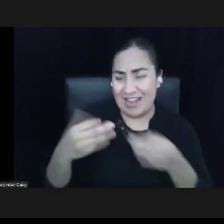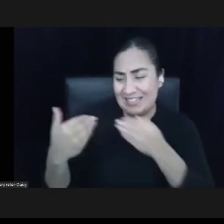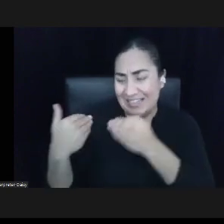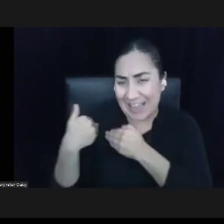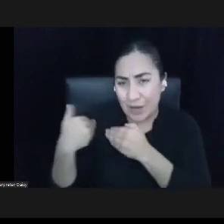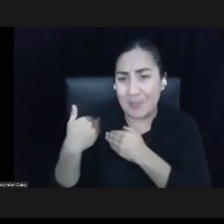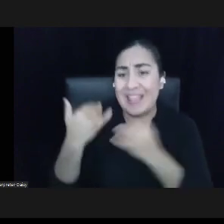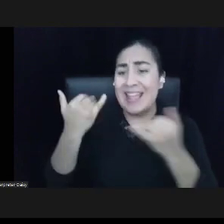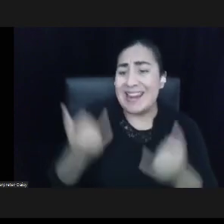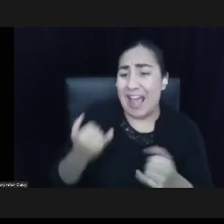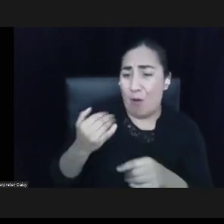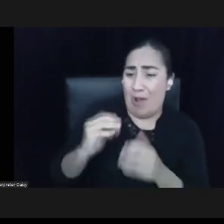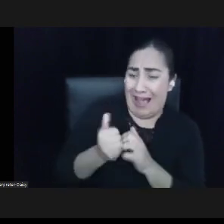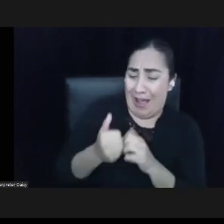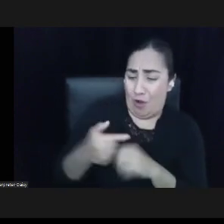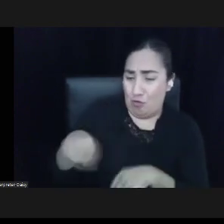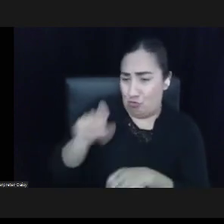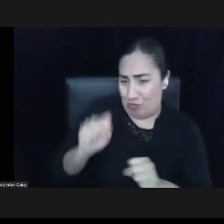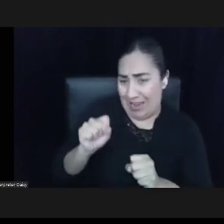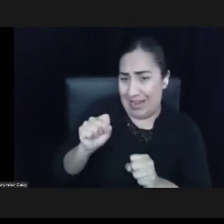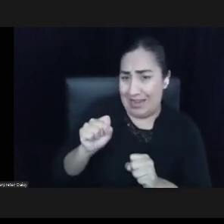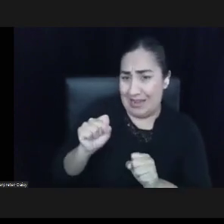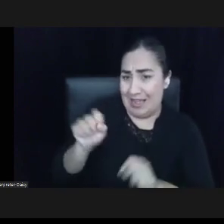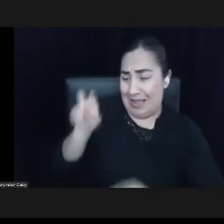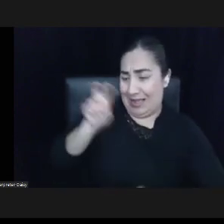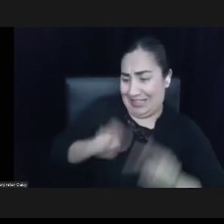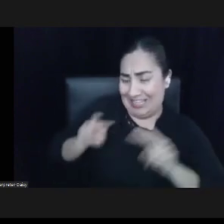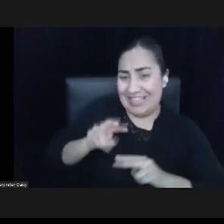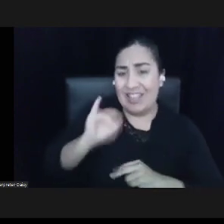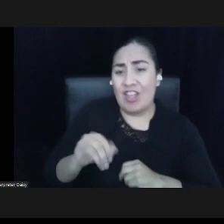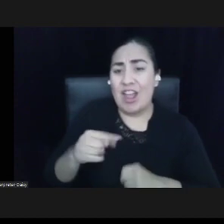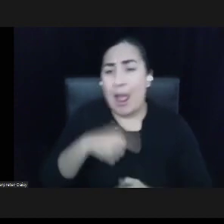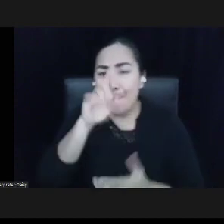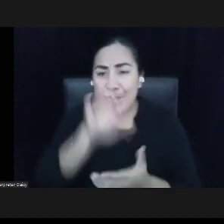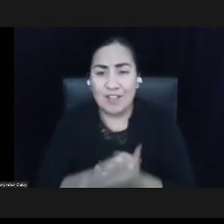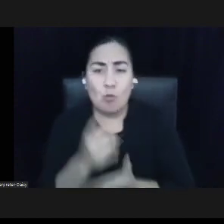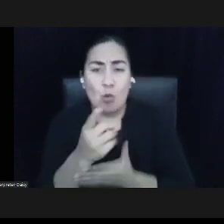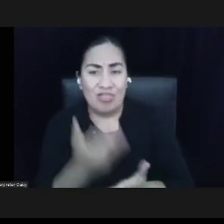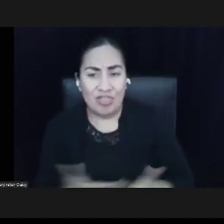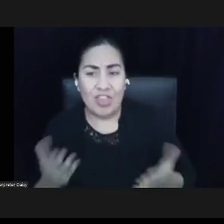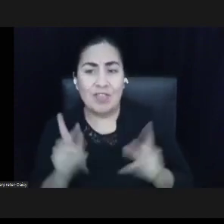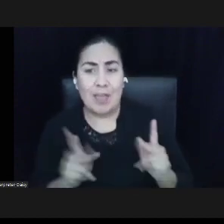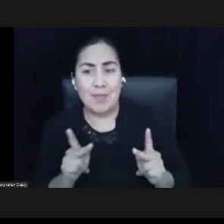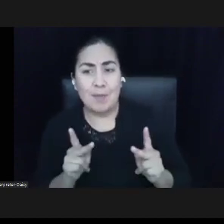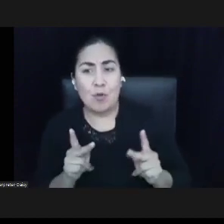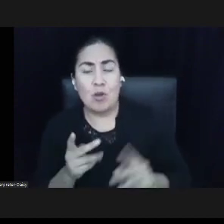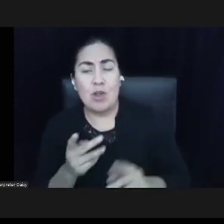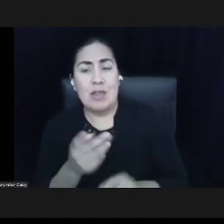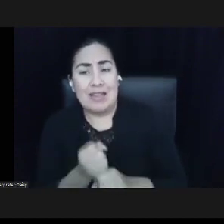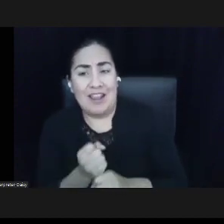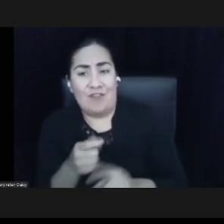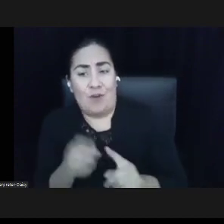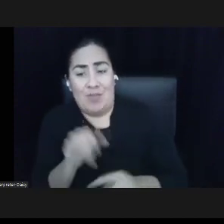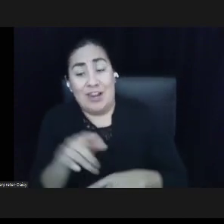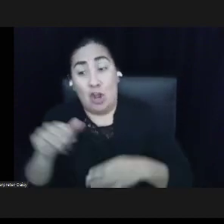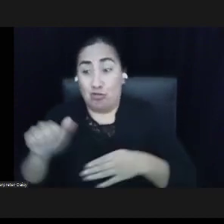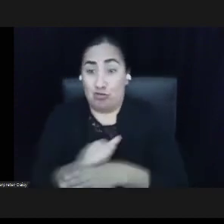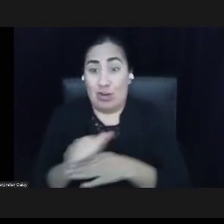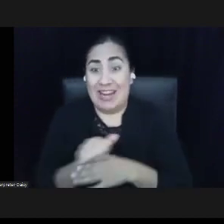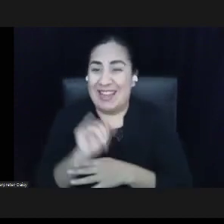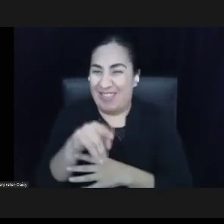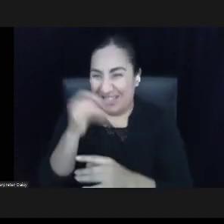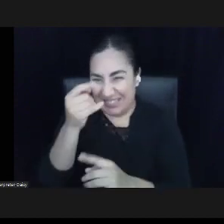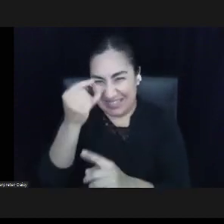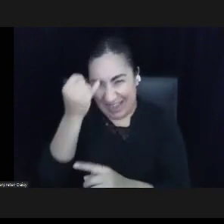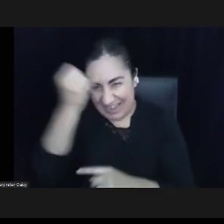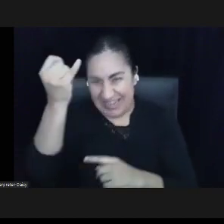can assess that. I think one of the things that's useful to take away from the People's Institute training is this idea that there has to